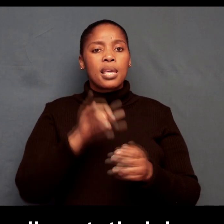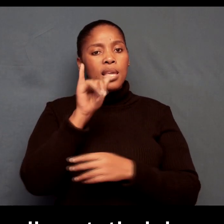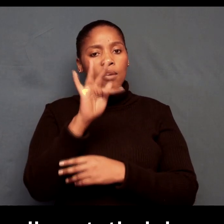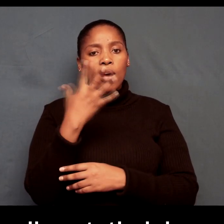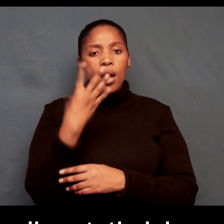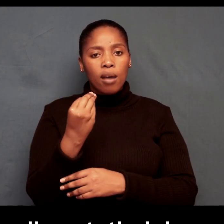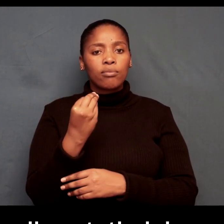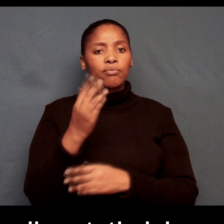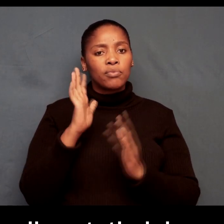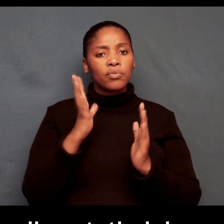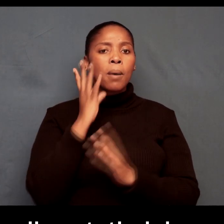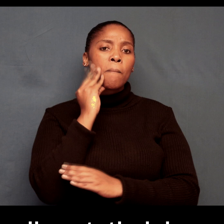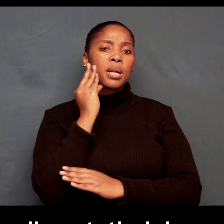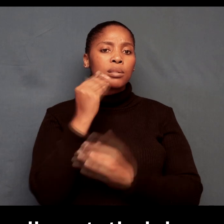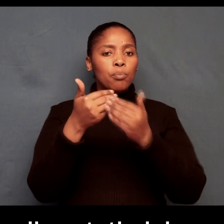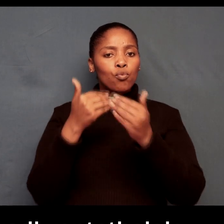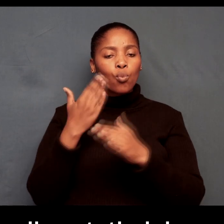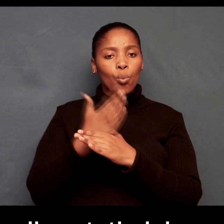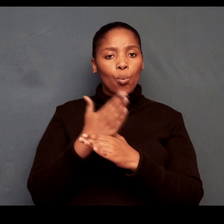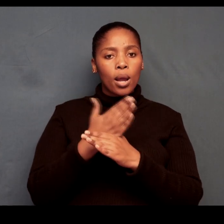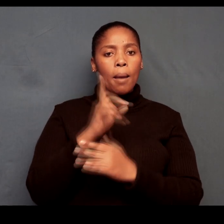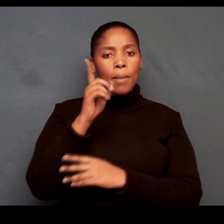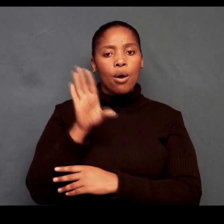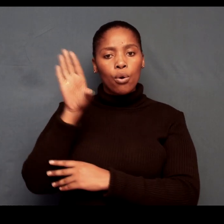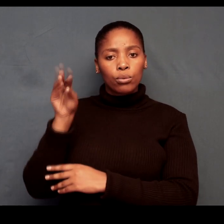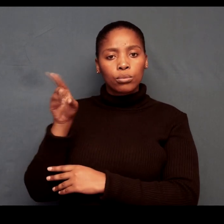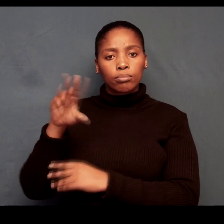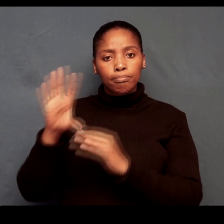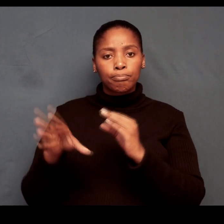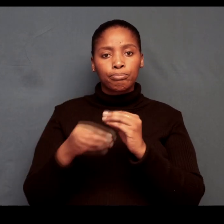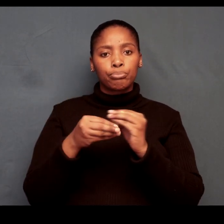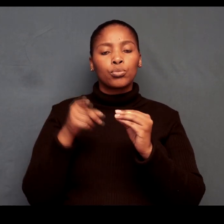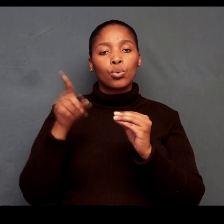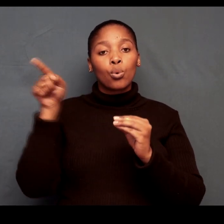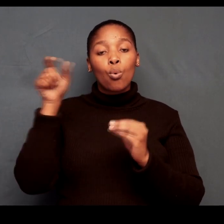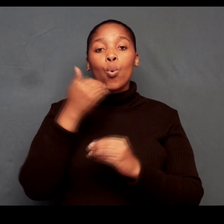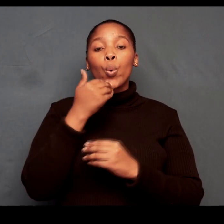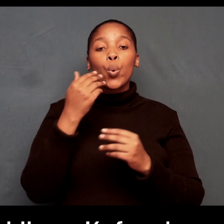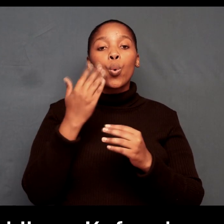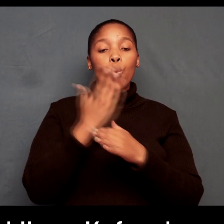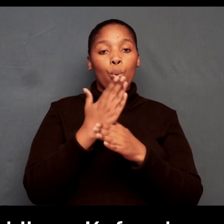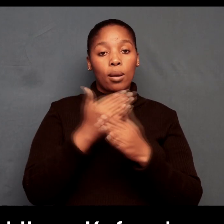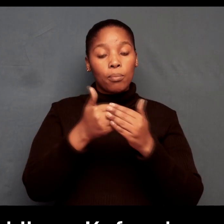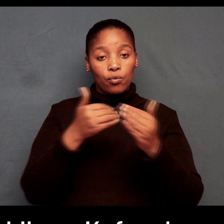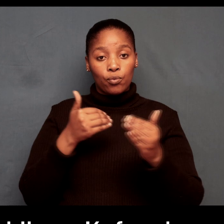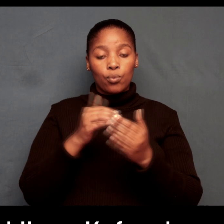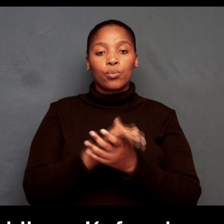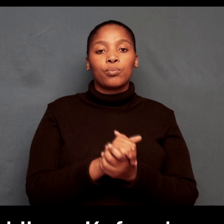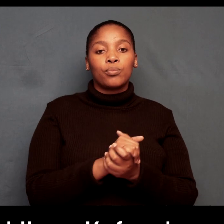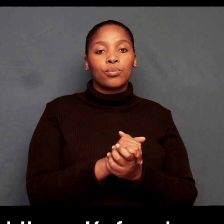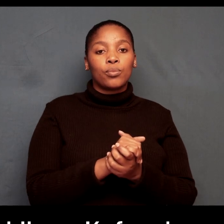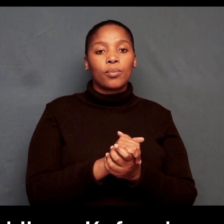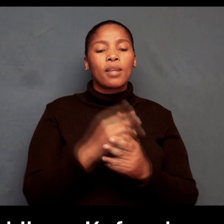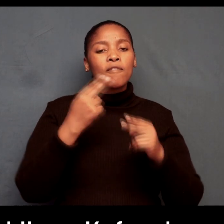make sure you include a letter of reference from your previous employer or a letter of confirmation and finally but most